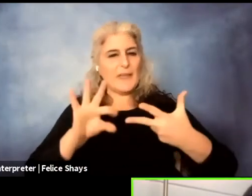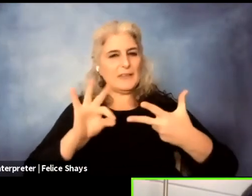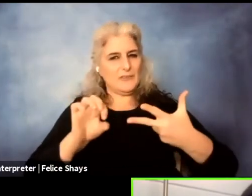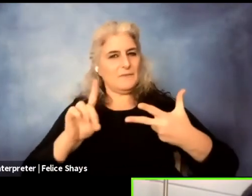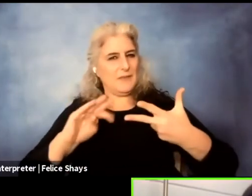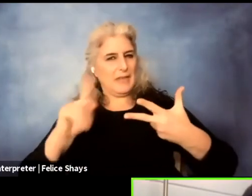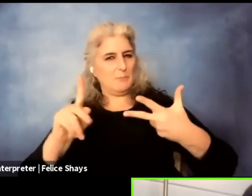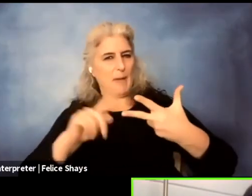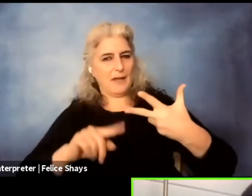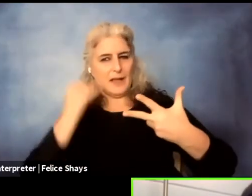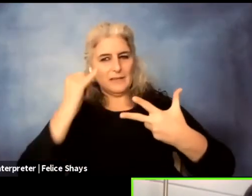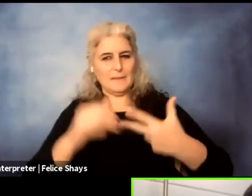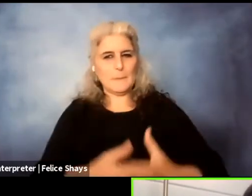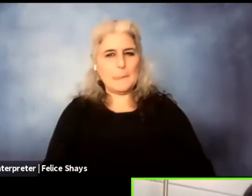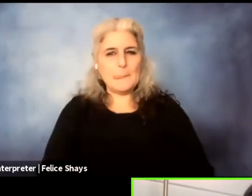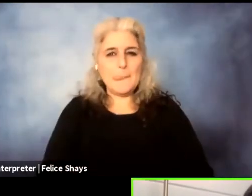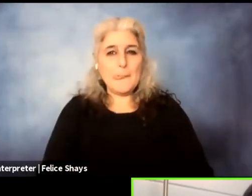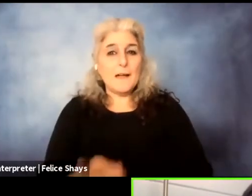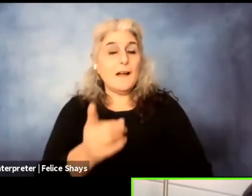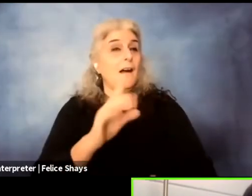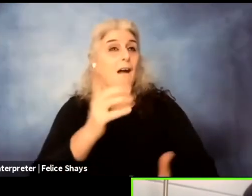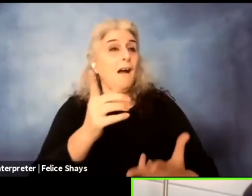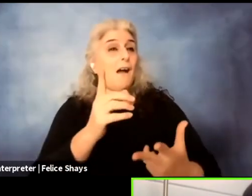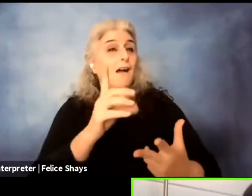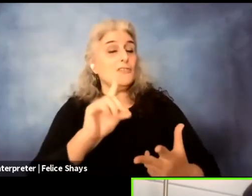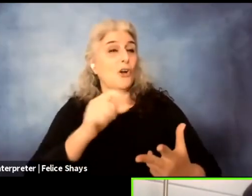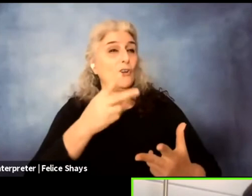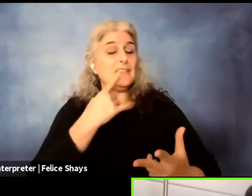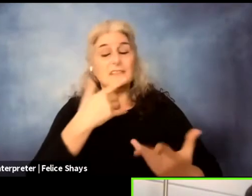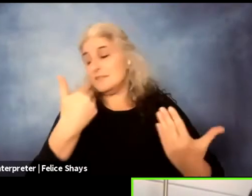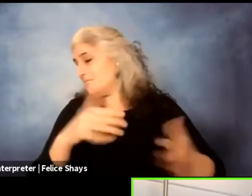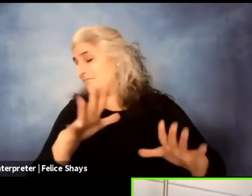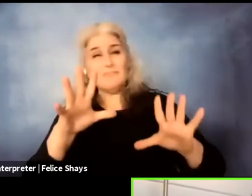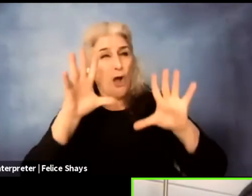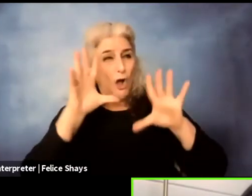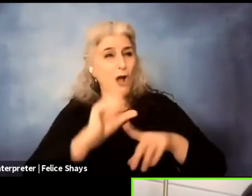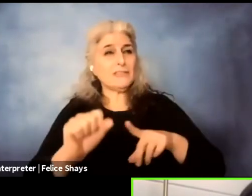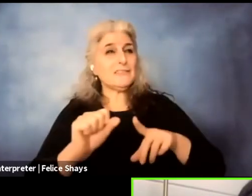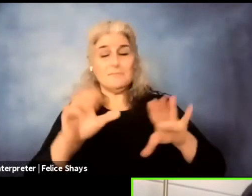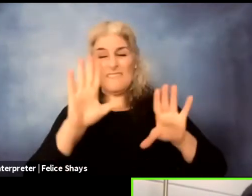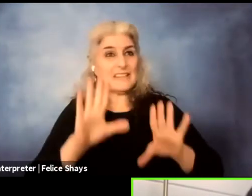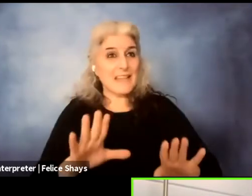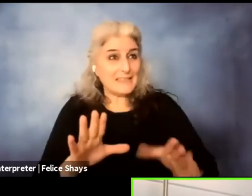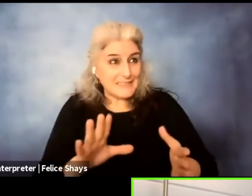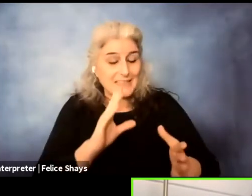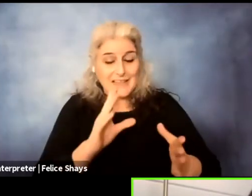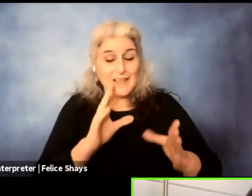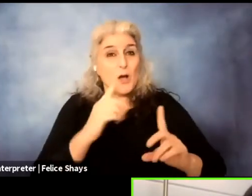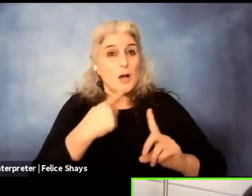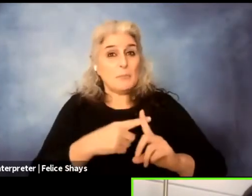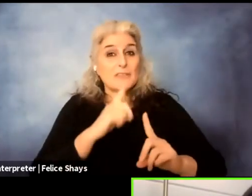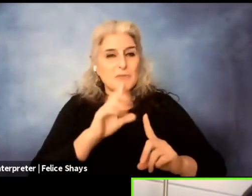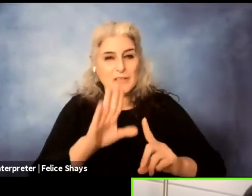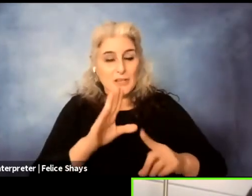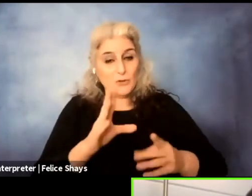Is that, that was, that was just perfect. Stellar. That was amazing. And it's such great timing, actually,